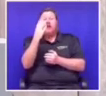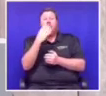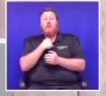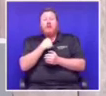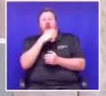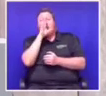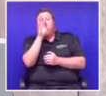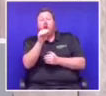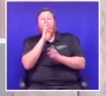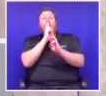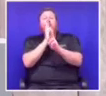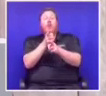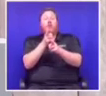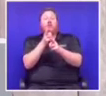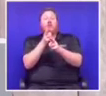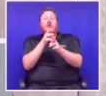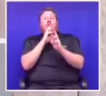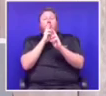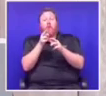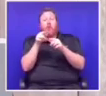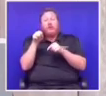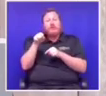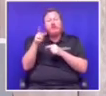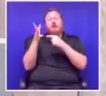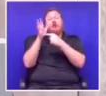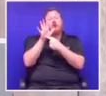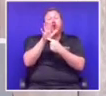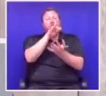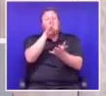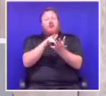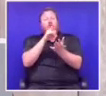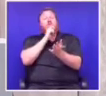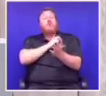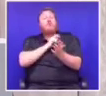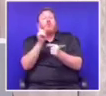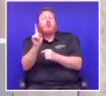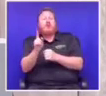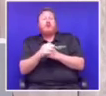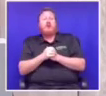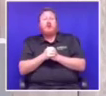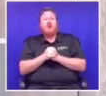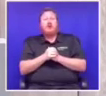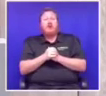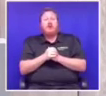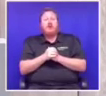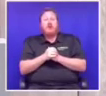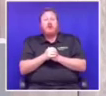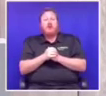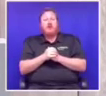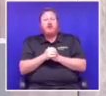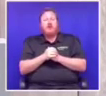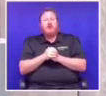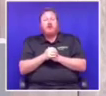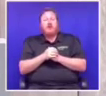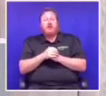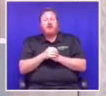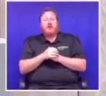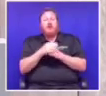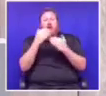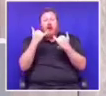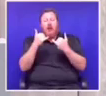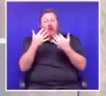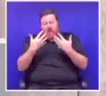will outline precisely what the actual situation is. She has just submitted the report to me